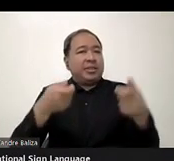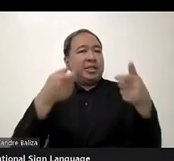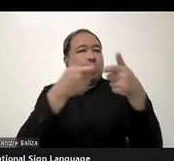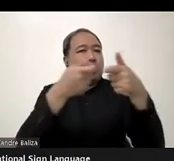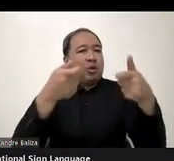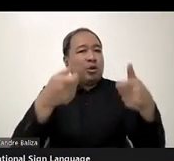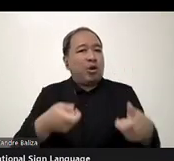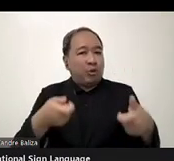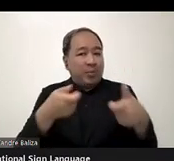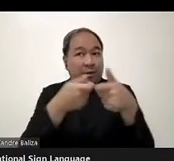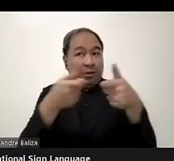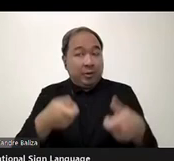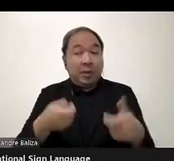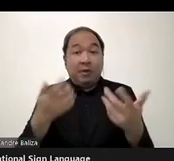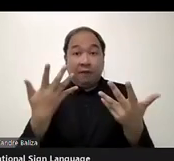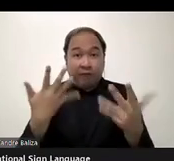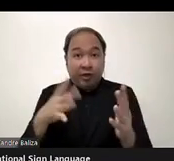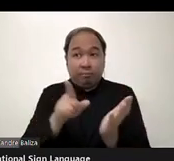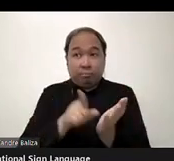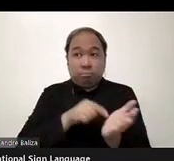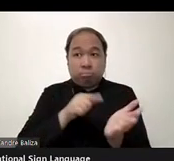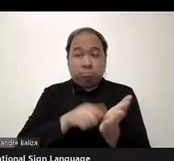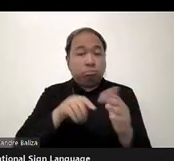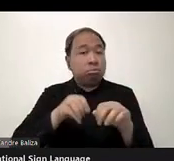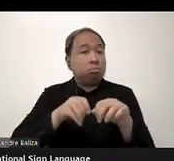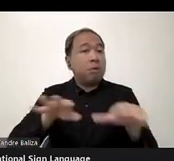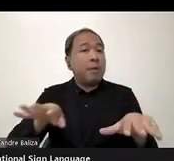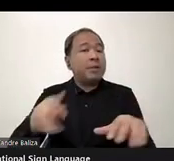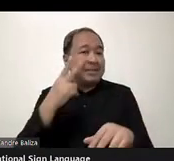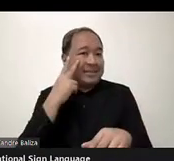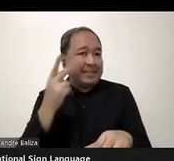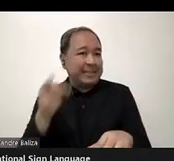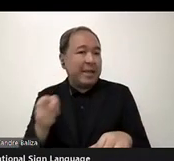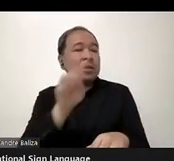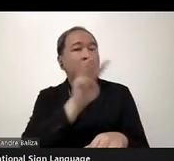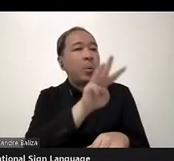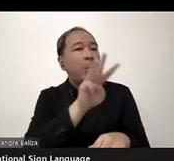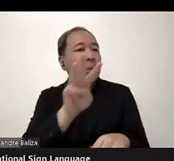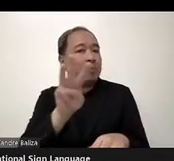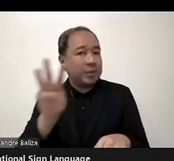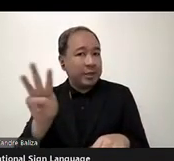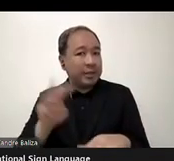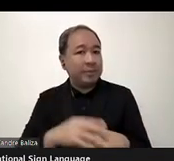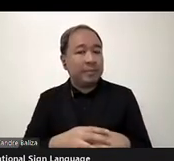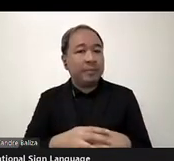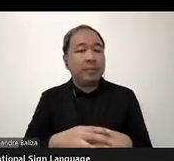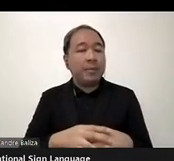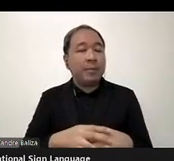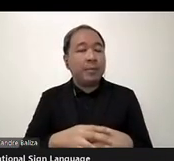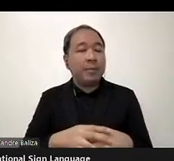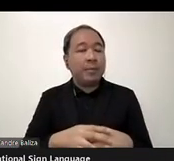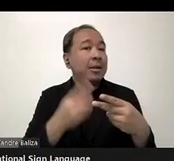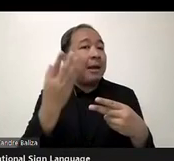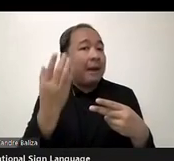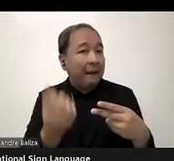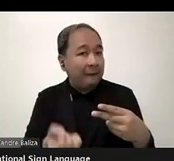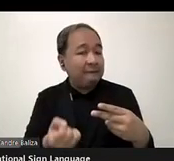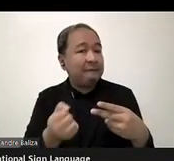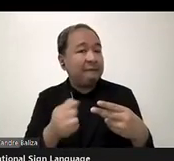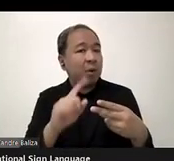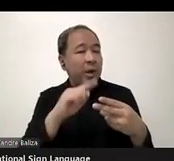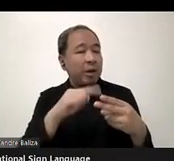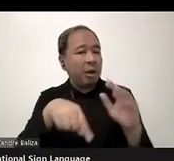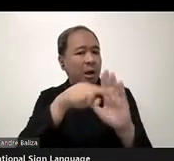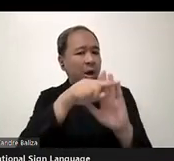website. We also wanted to make sure we had a code of conduct because sometimes what